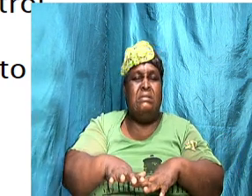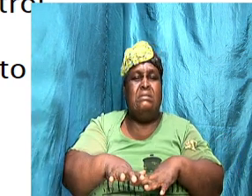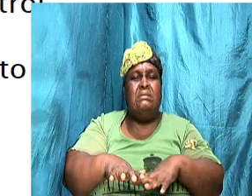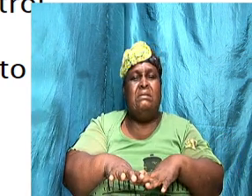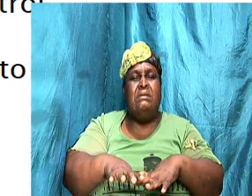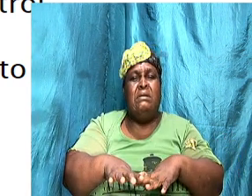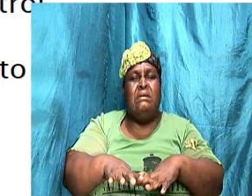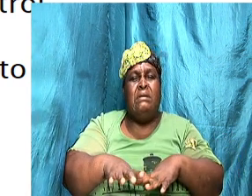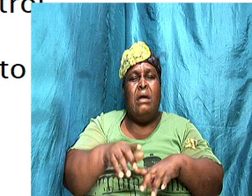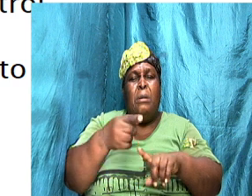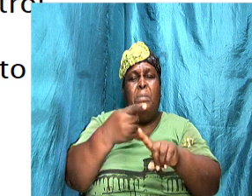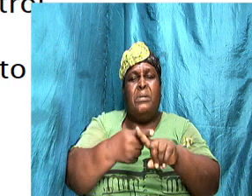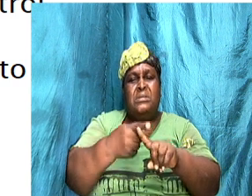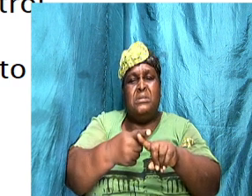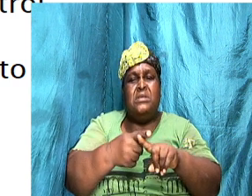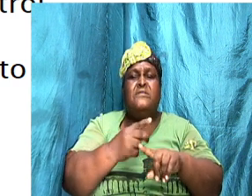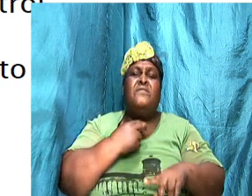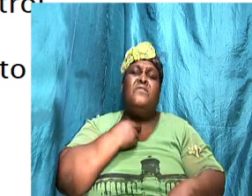the discussion.